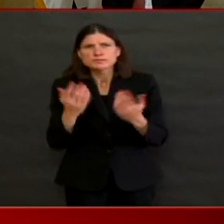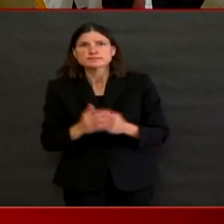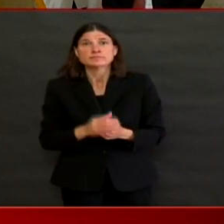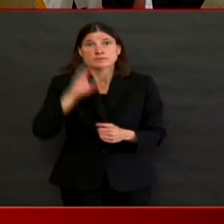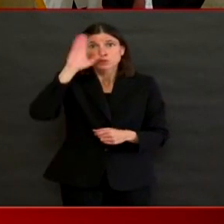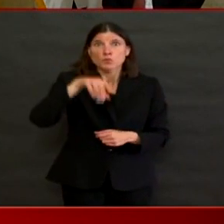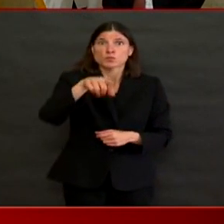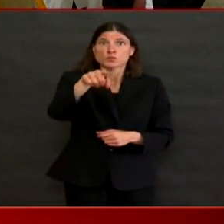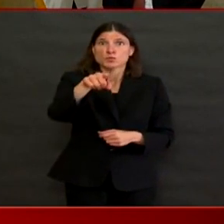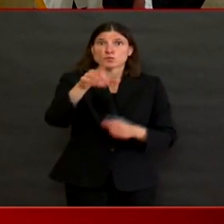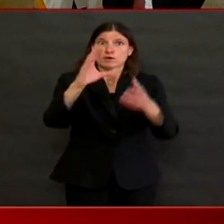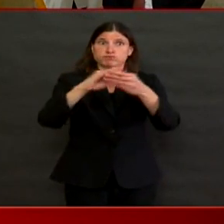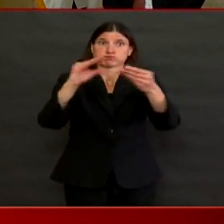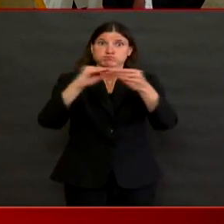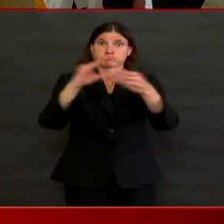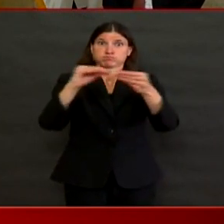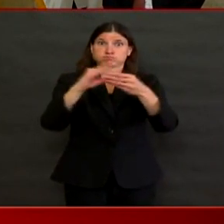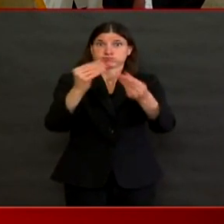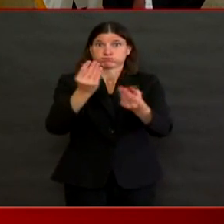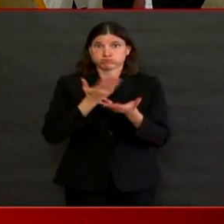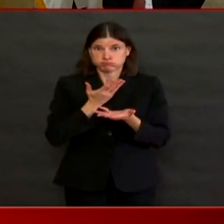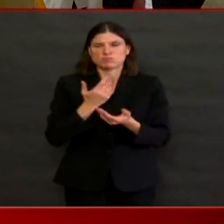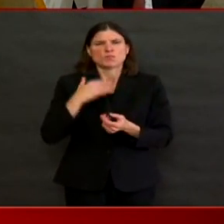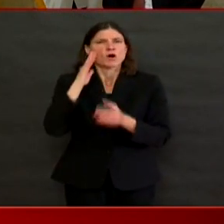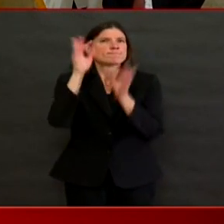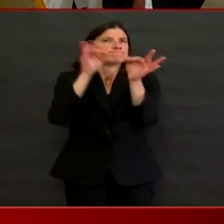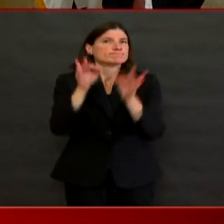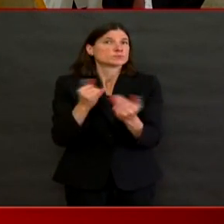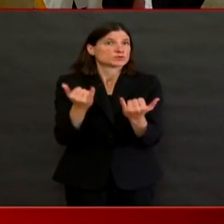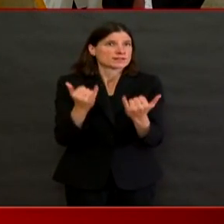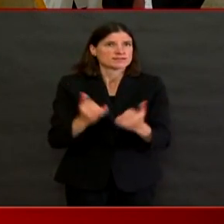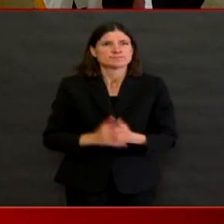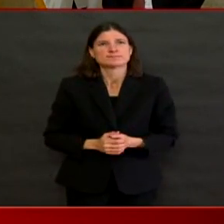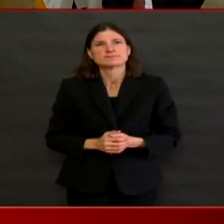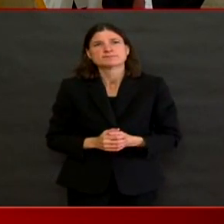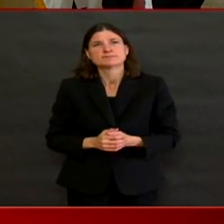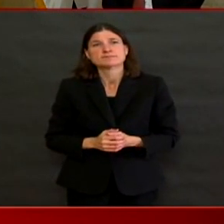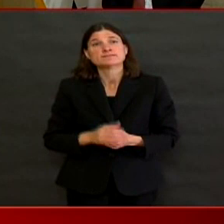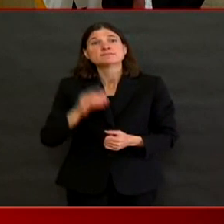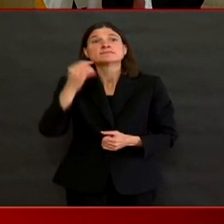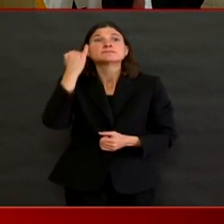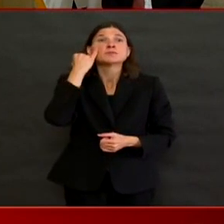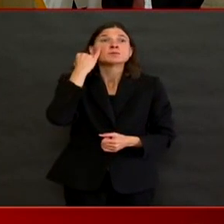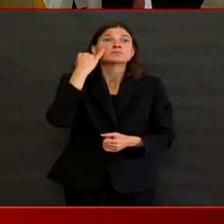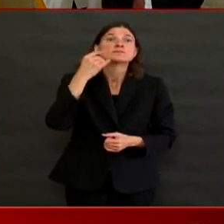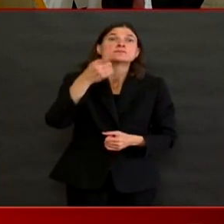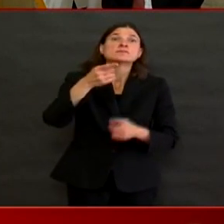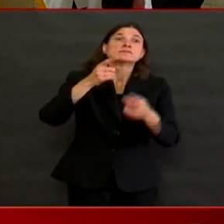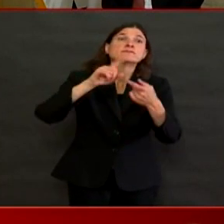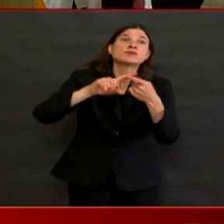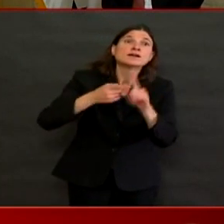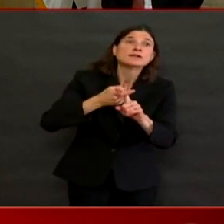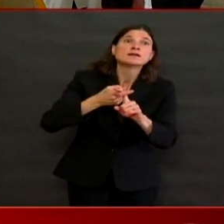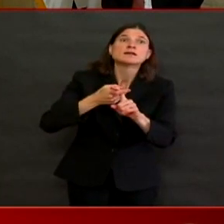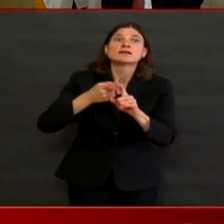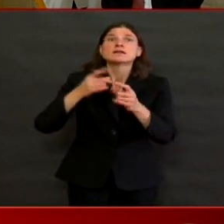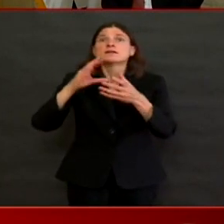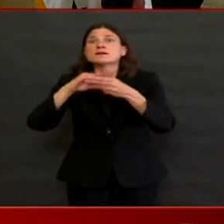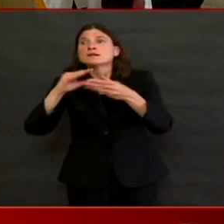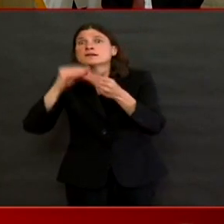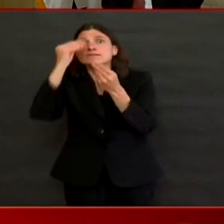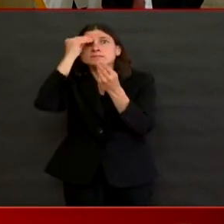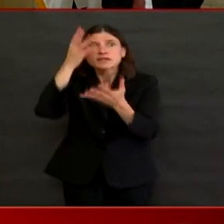There's nothing like getting information from someone you know and love. If there is someone in your life